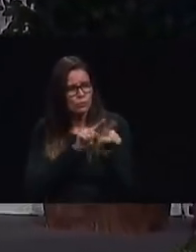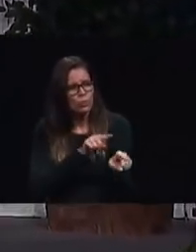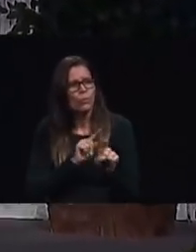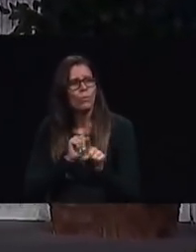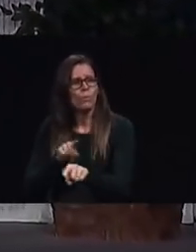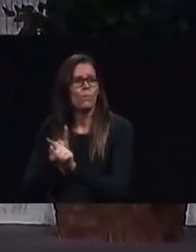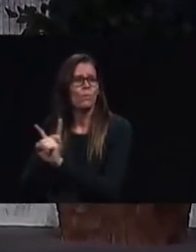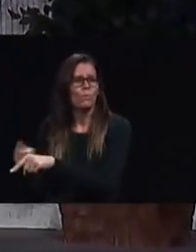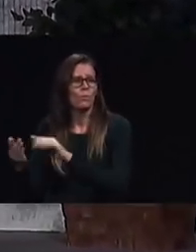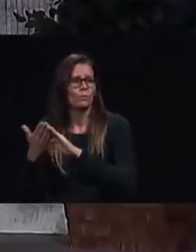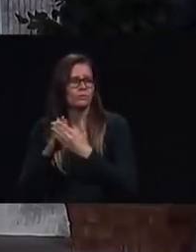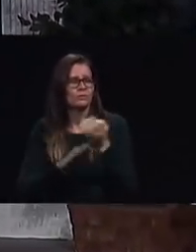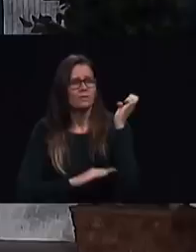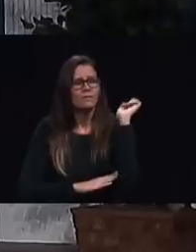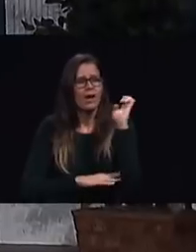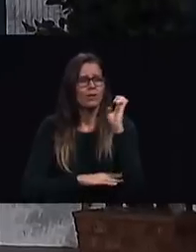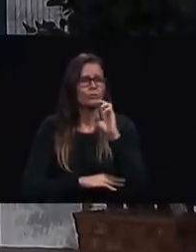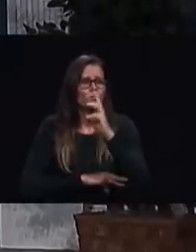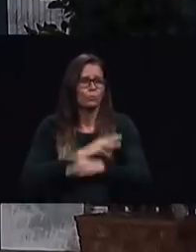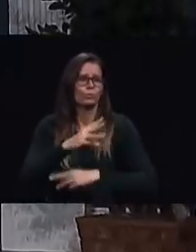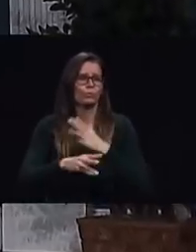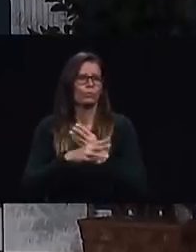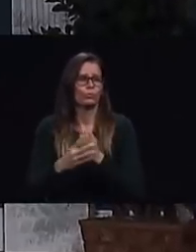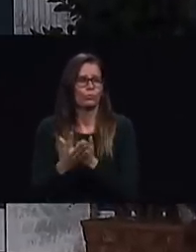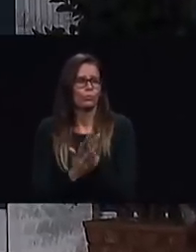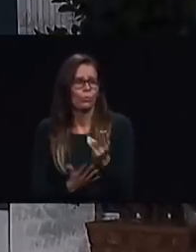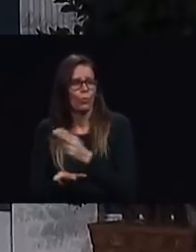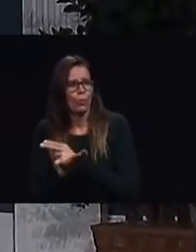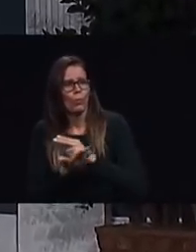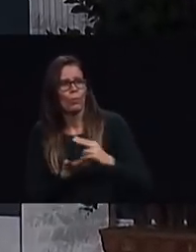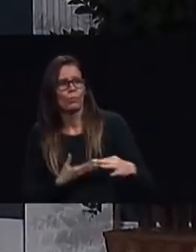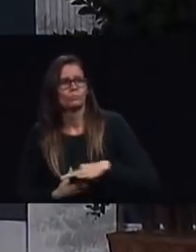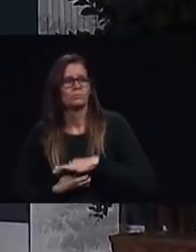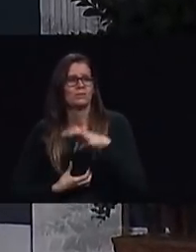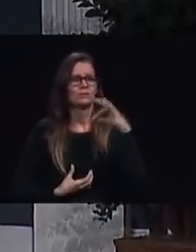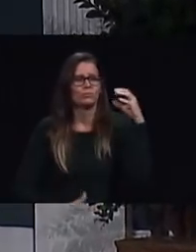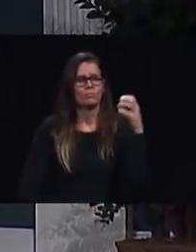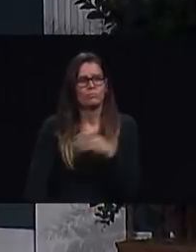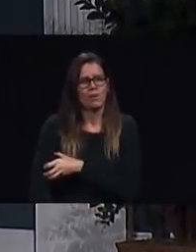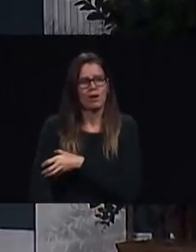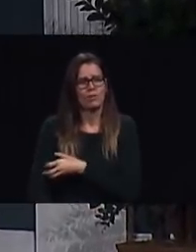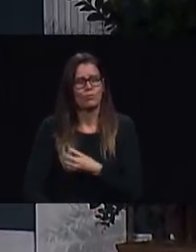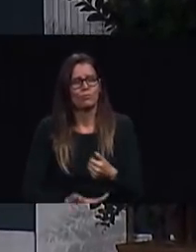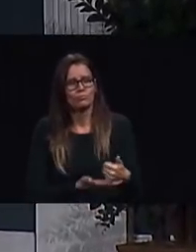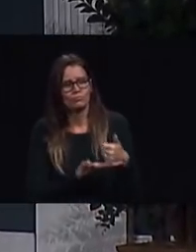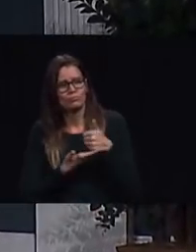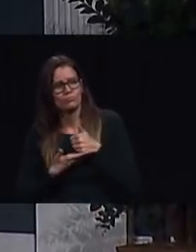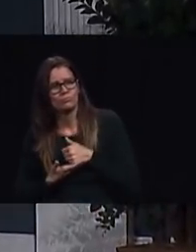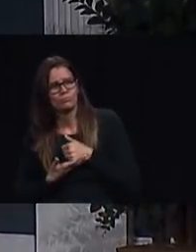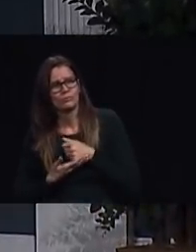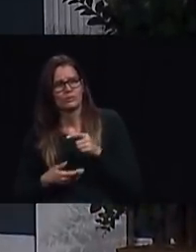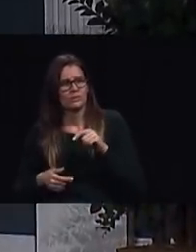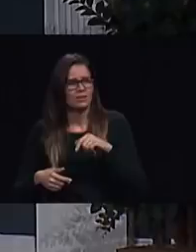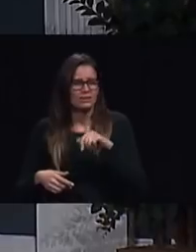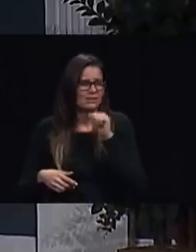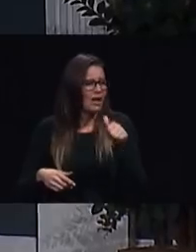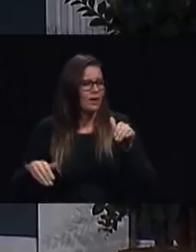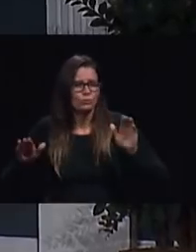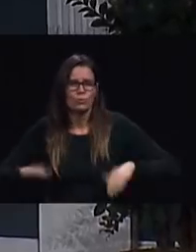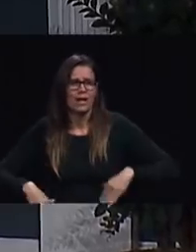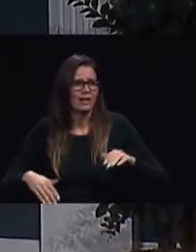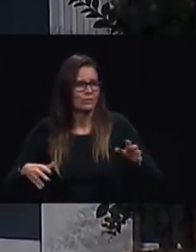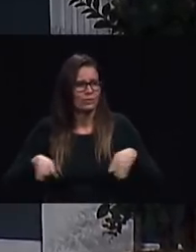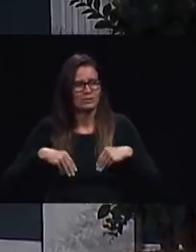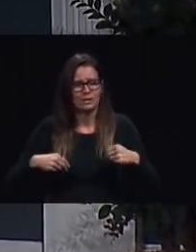through the Holy Spirit's power before it's too late take the challenge and run with it God will